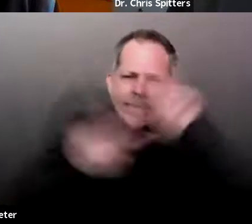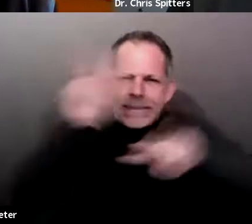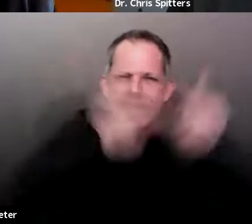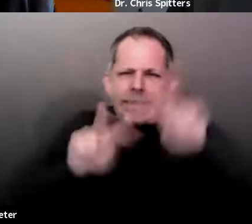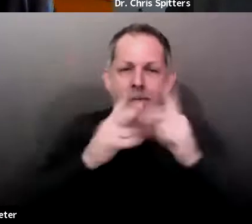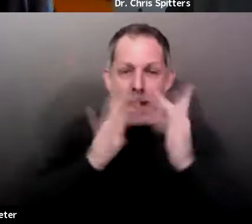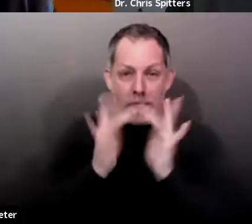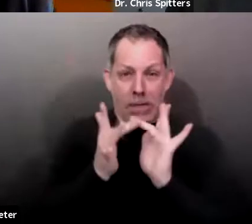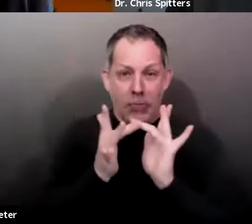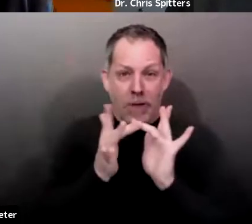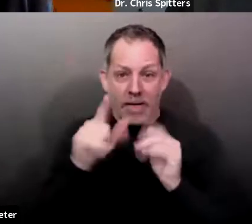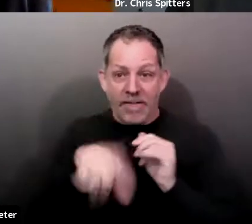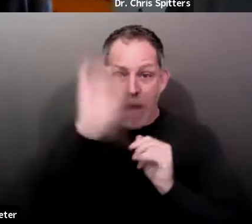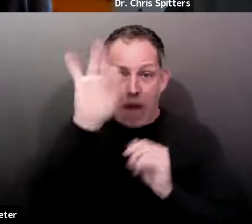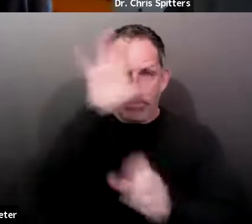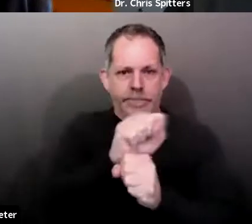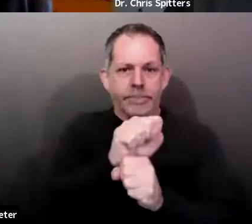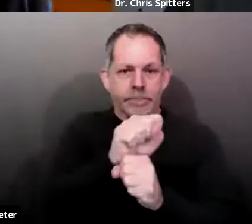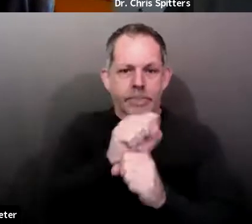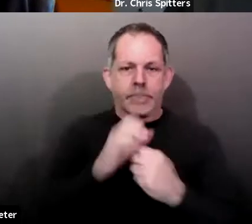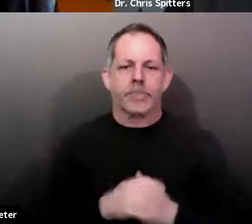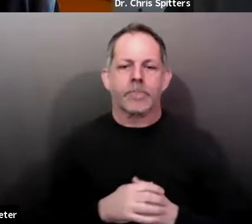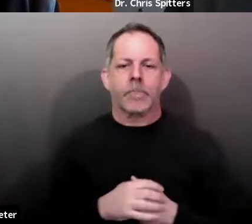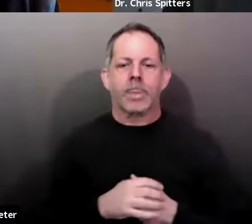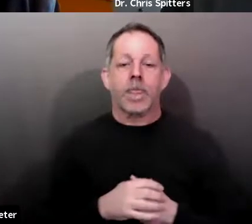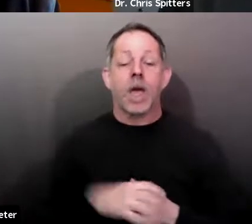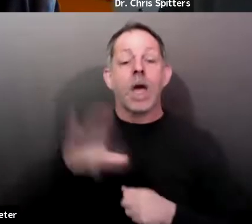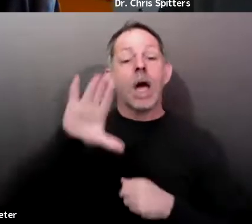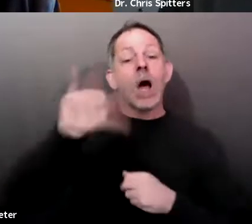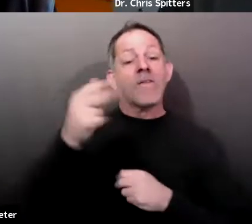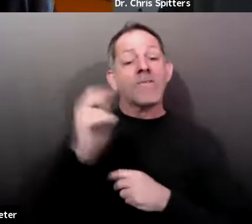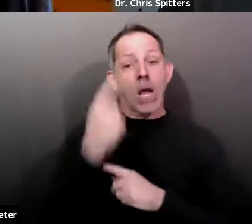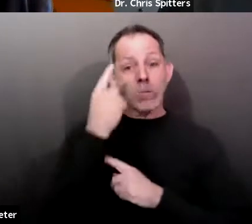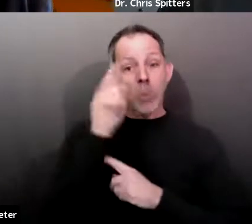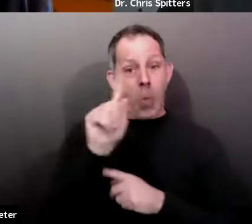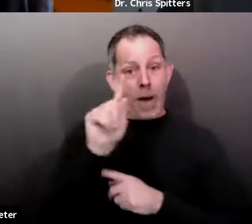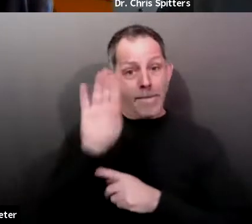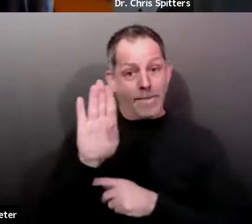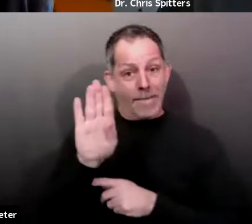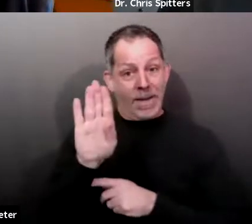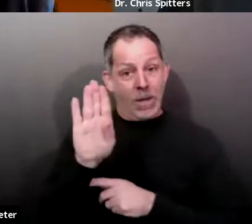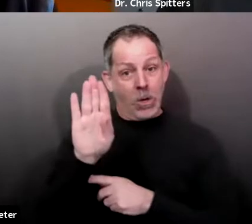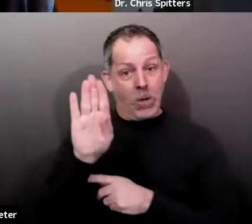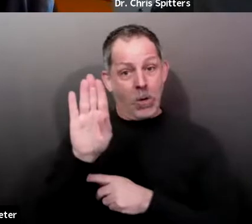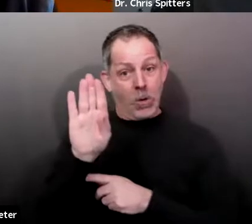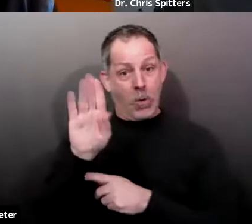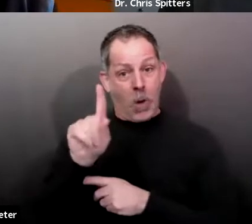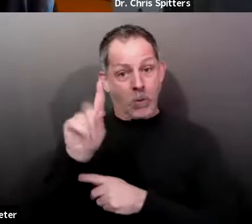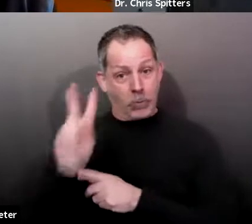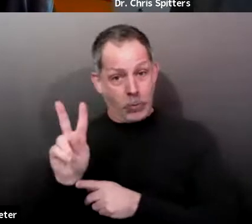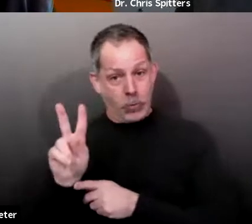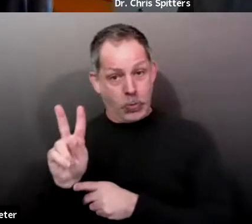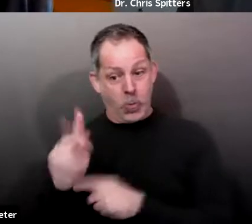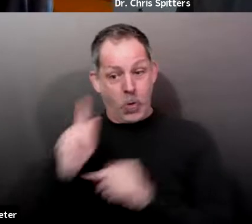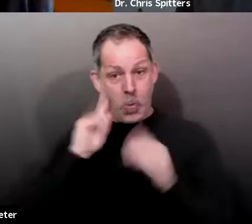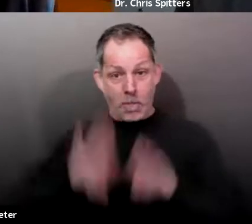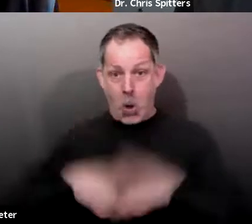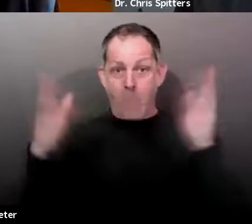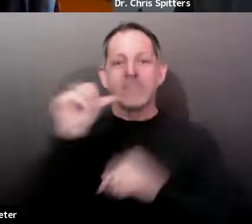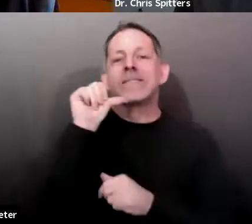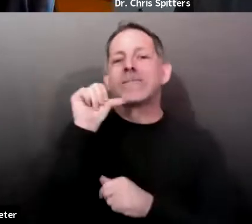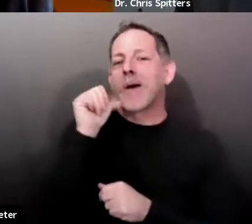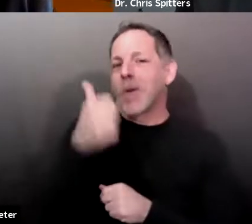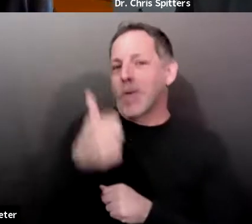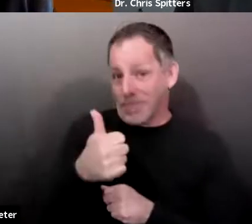1B2 eligibility I mentioned earlier that's opening up tomorrow. This includes women